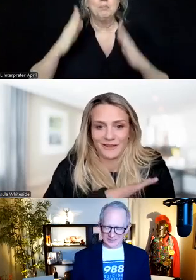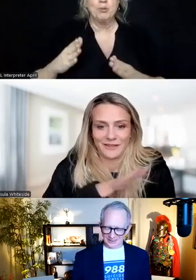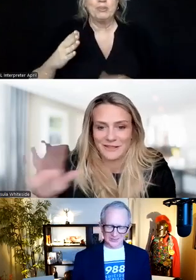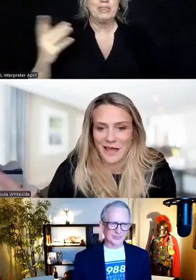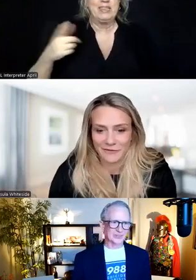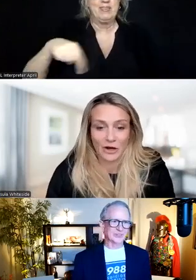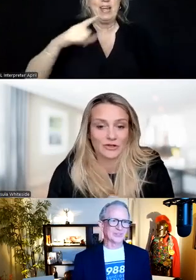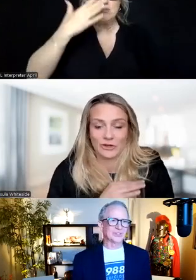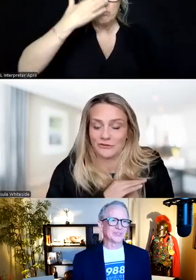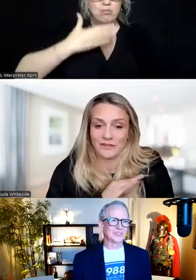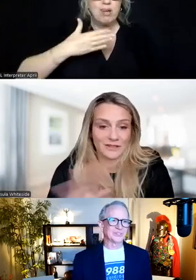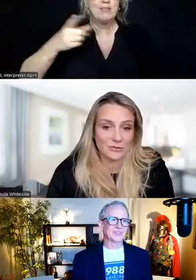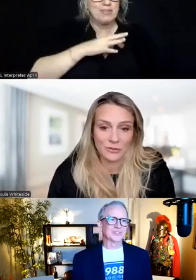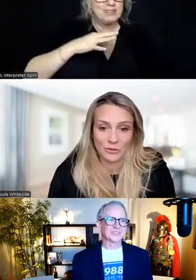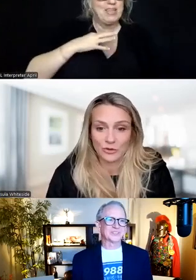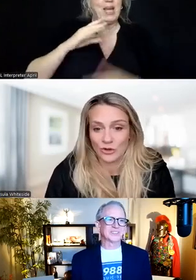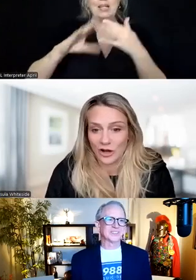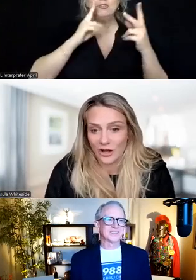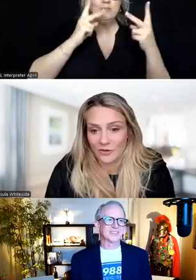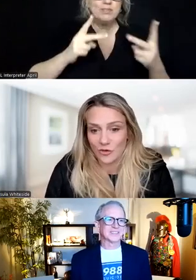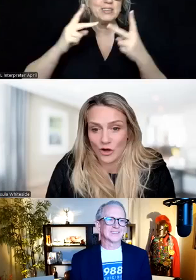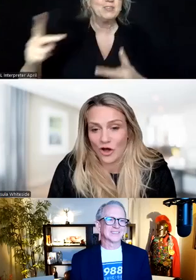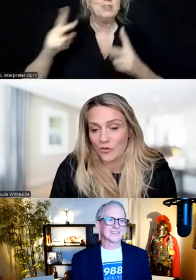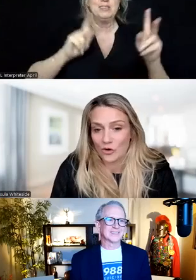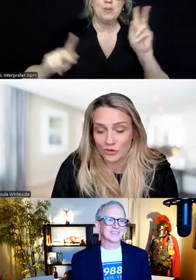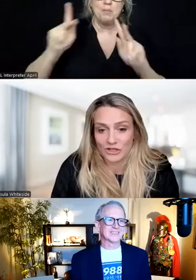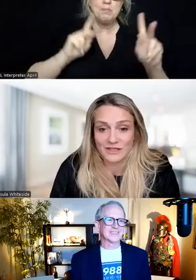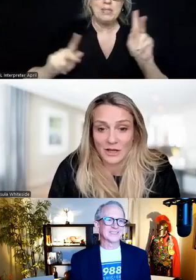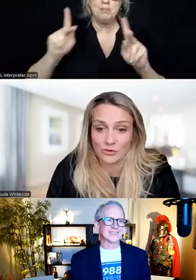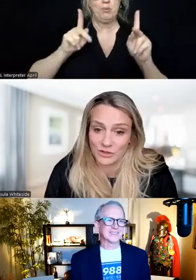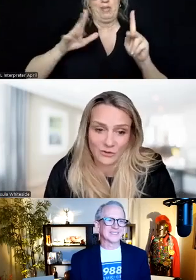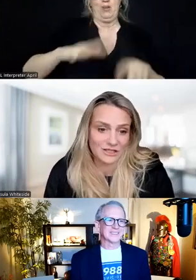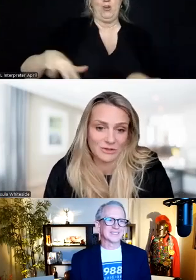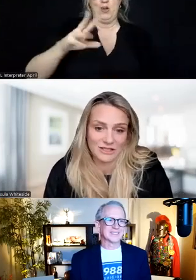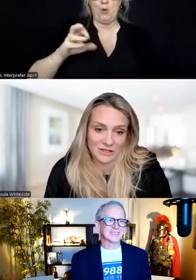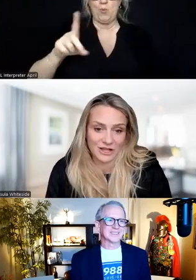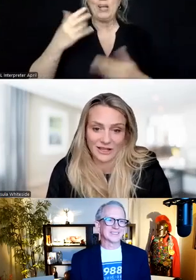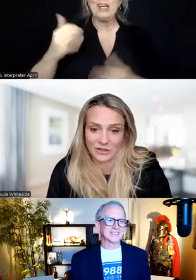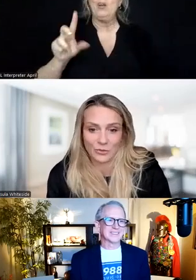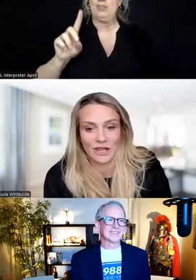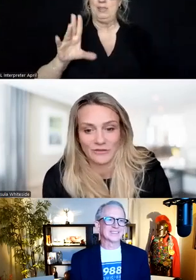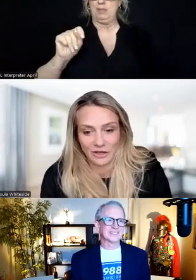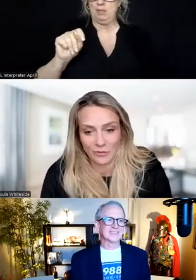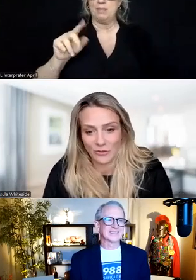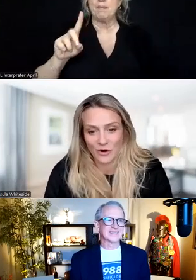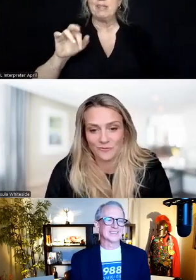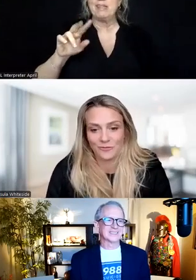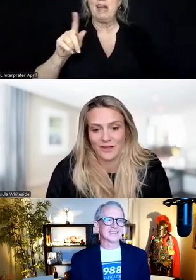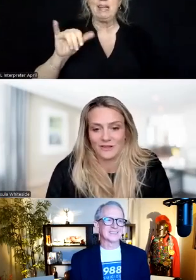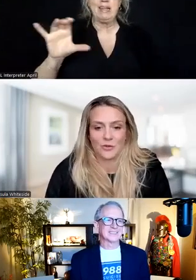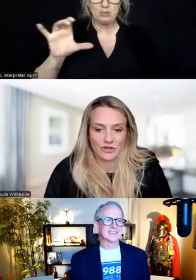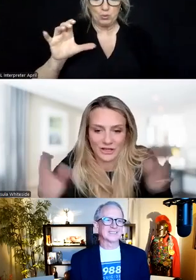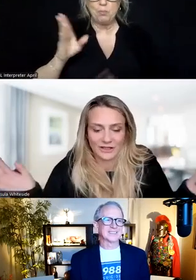front of the staff there. And she went and visited people who were on the ward where she'd stayed, which was now a DBT or dialectical behavior therapy